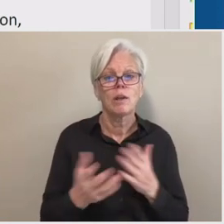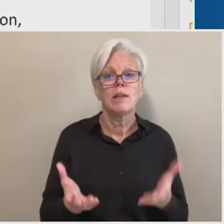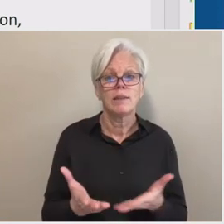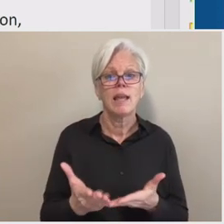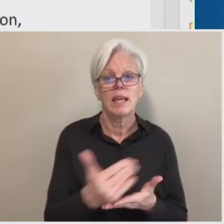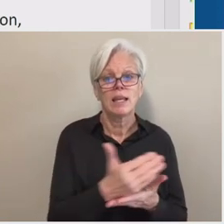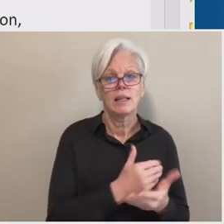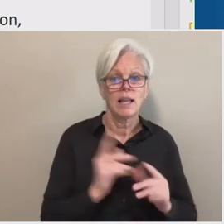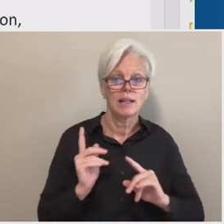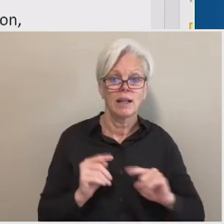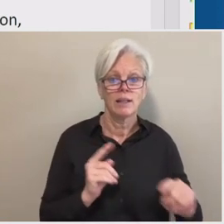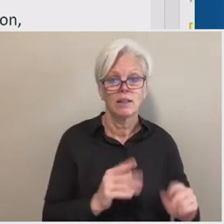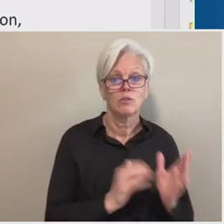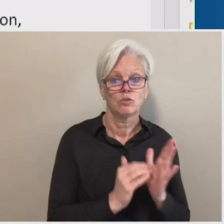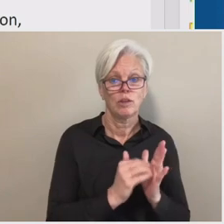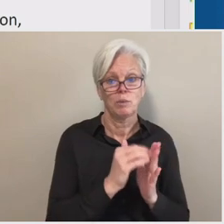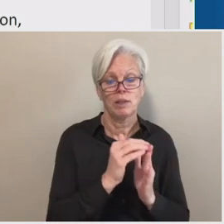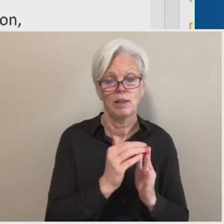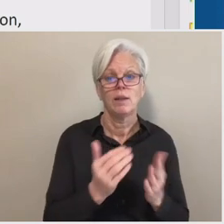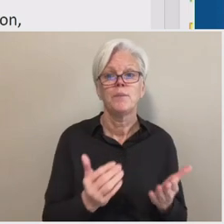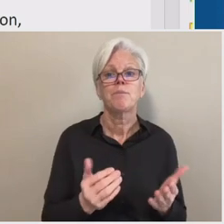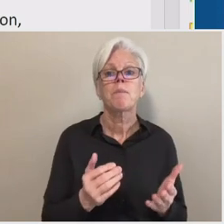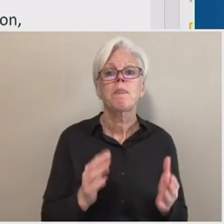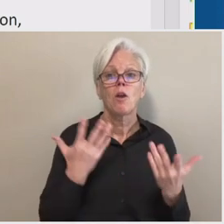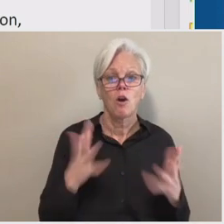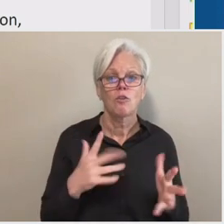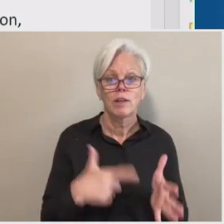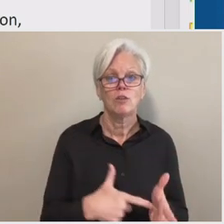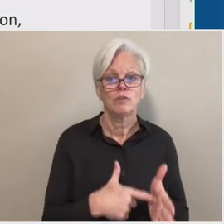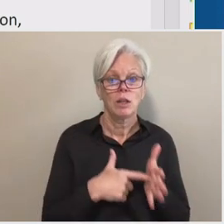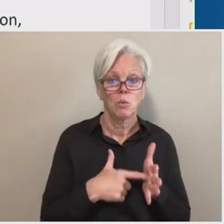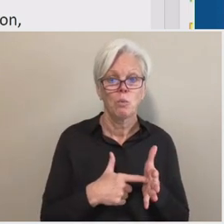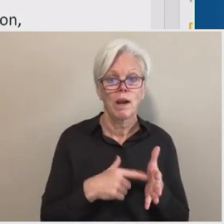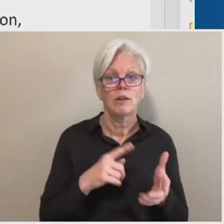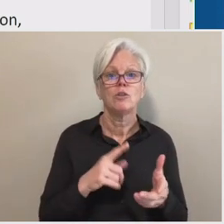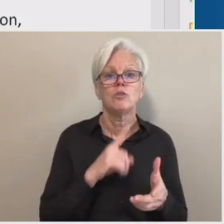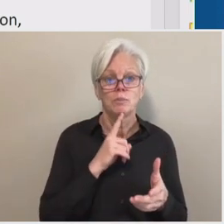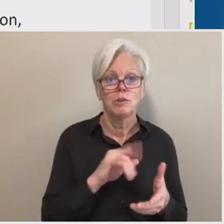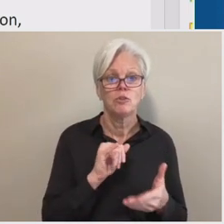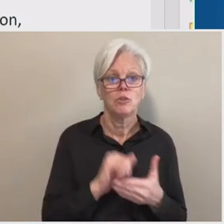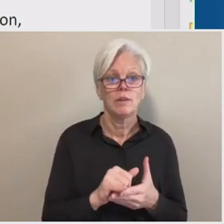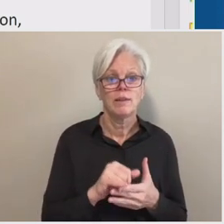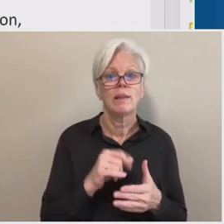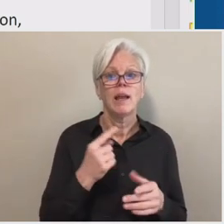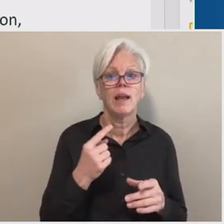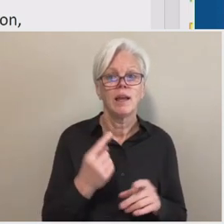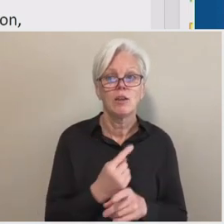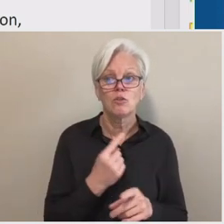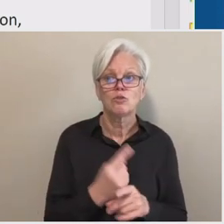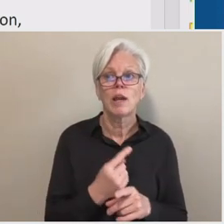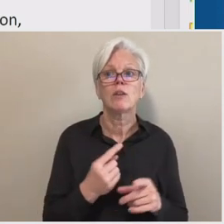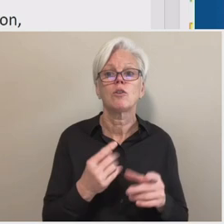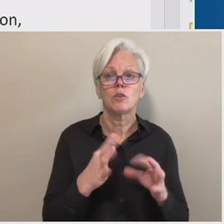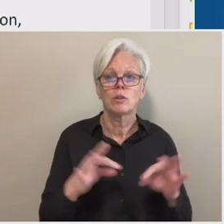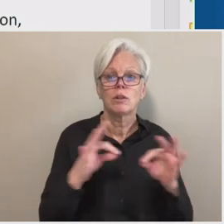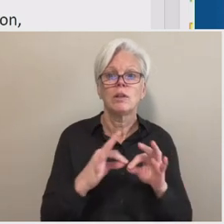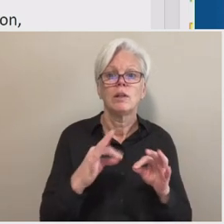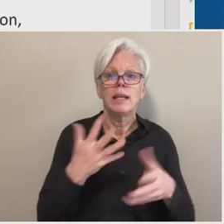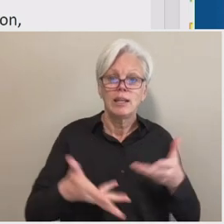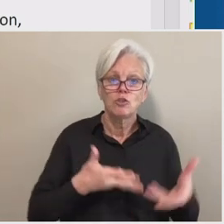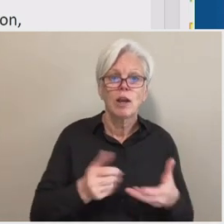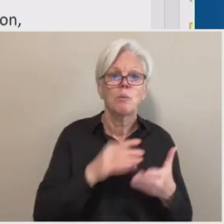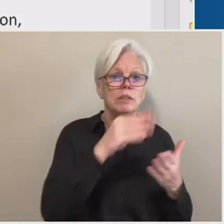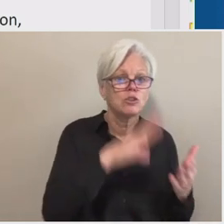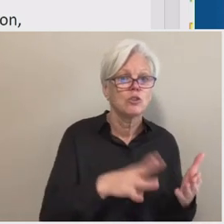quite frequently. Um, they're already required to ensure that there's regular and substantive interaction between students and instructors,